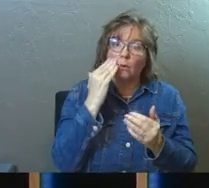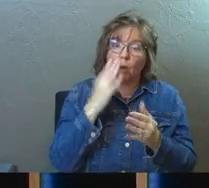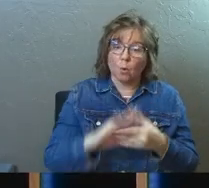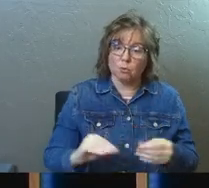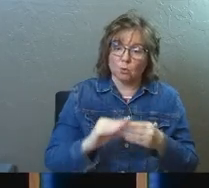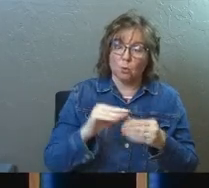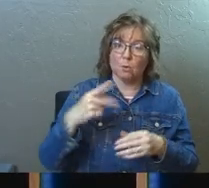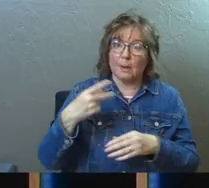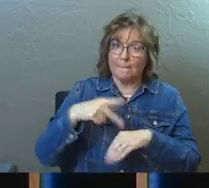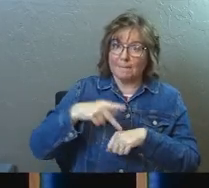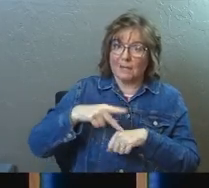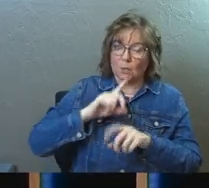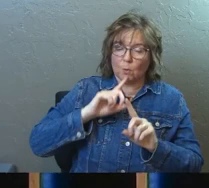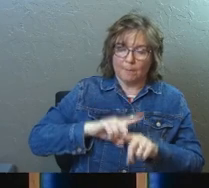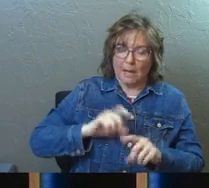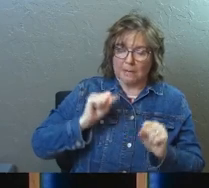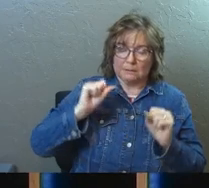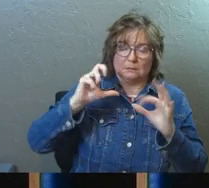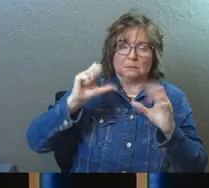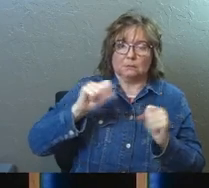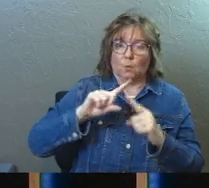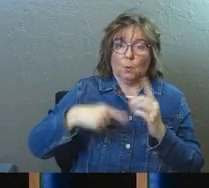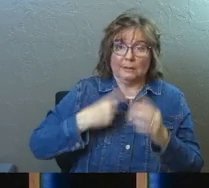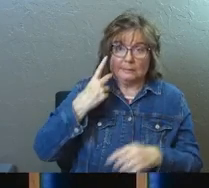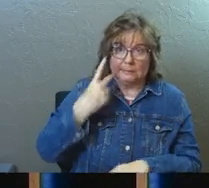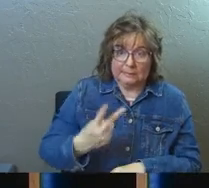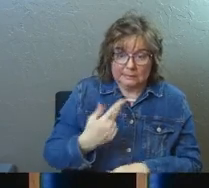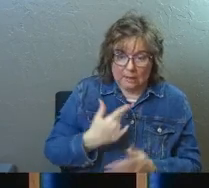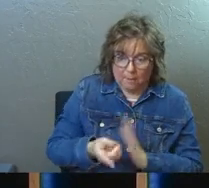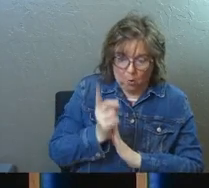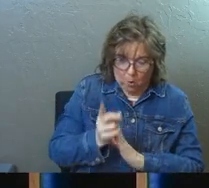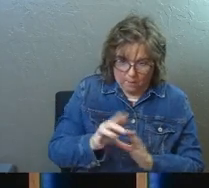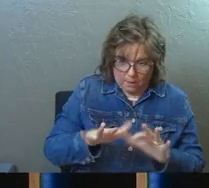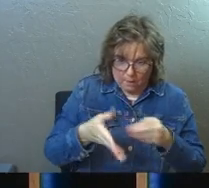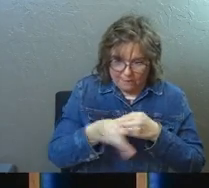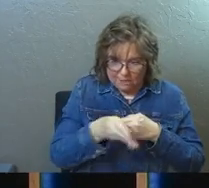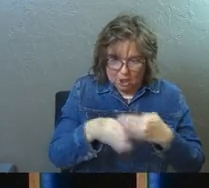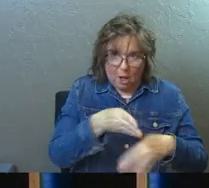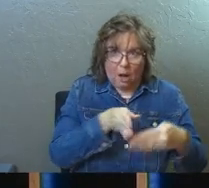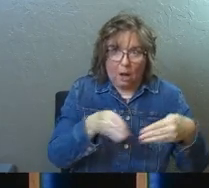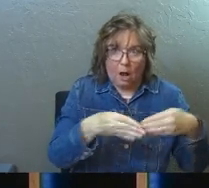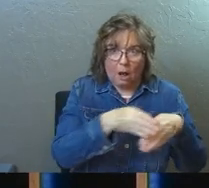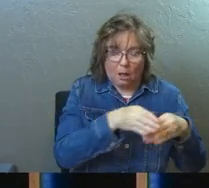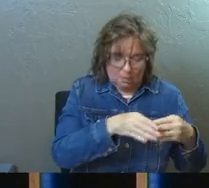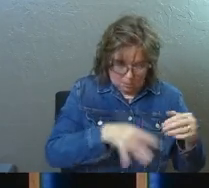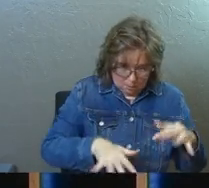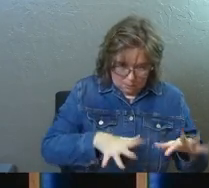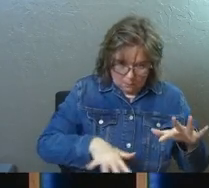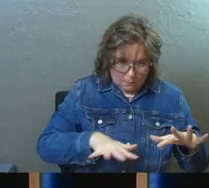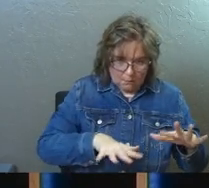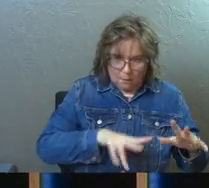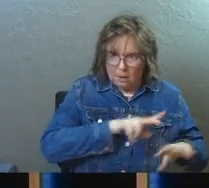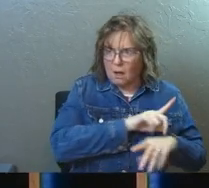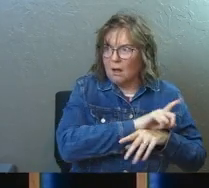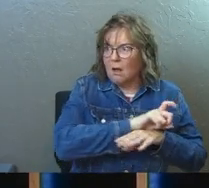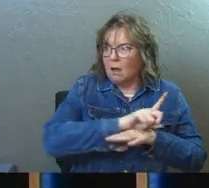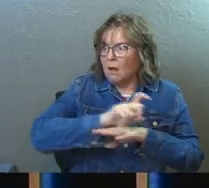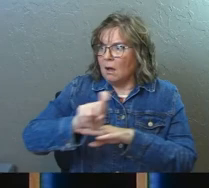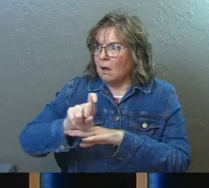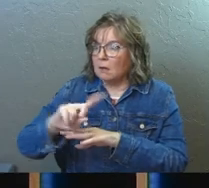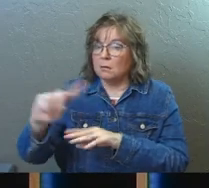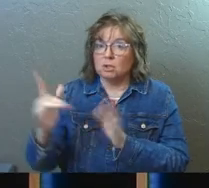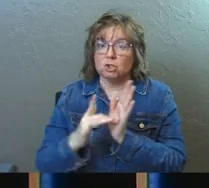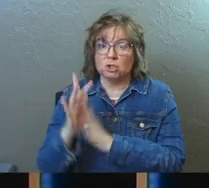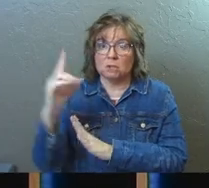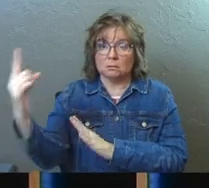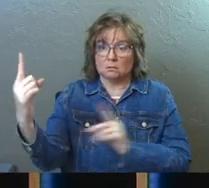Peter responds so massively to what he sees in that moment. He rushes up onto the shore, falls down on his knees in